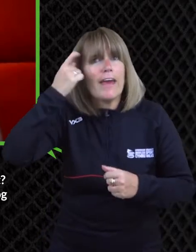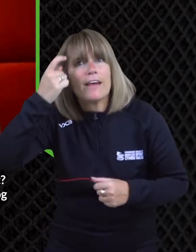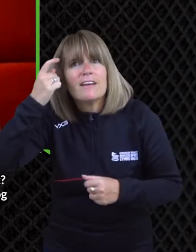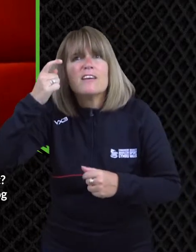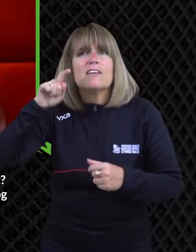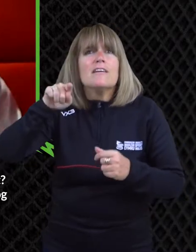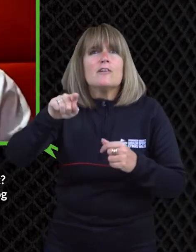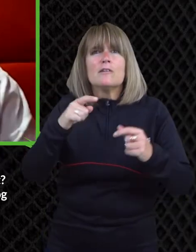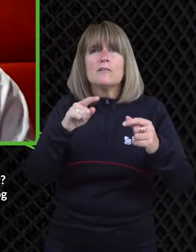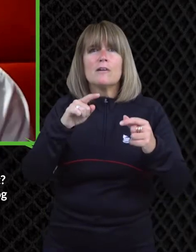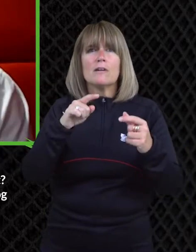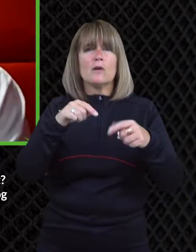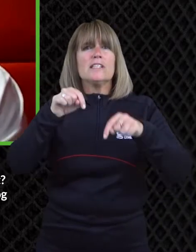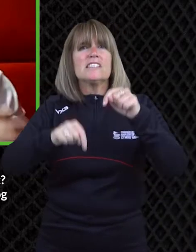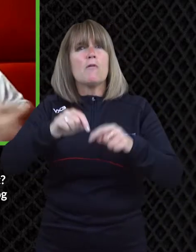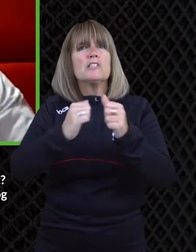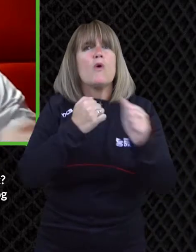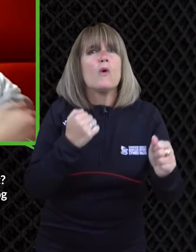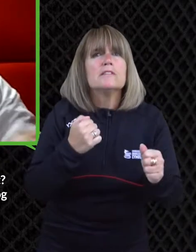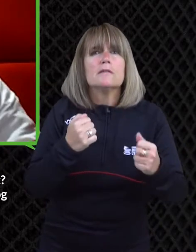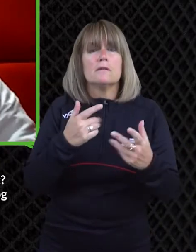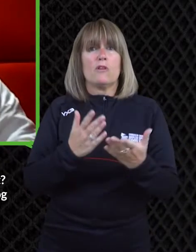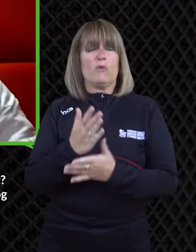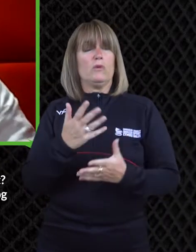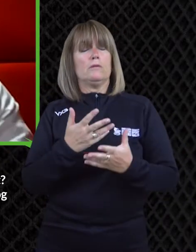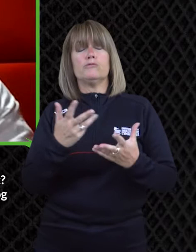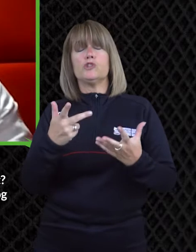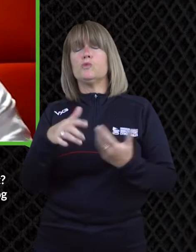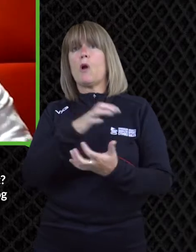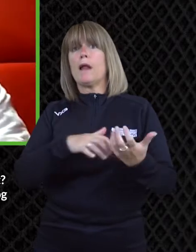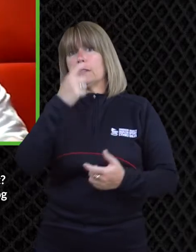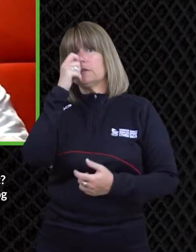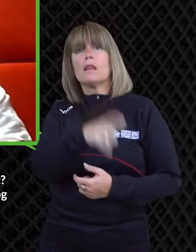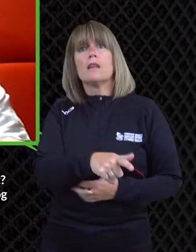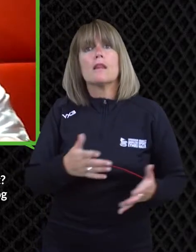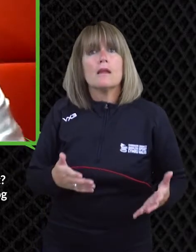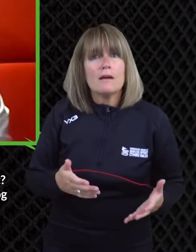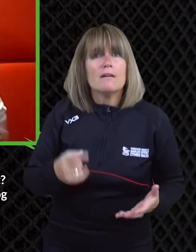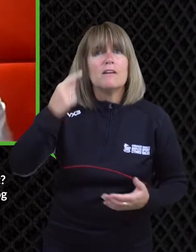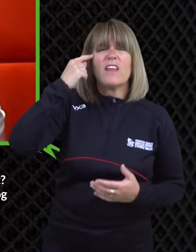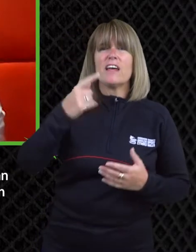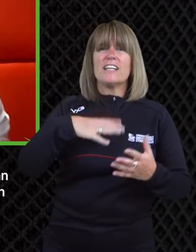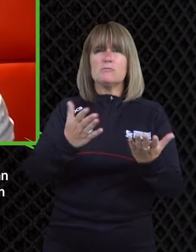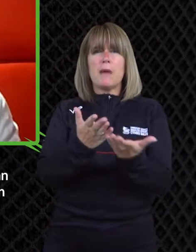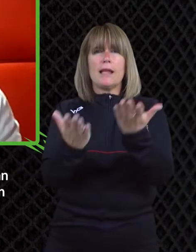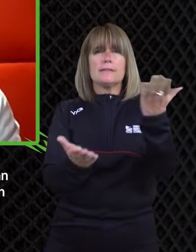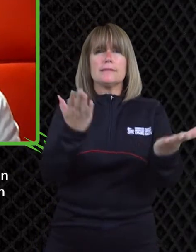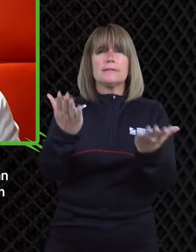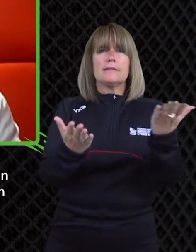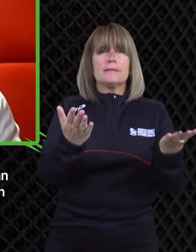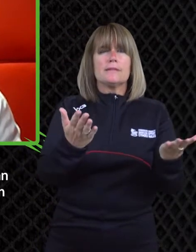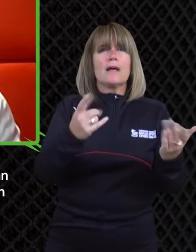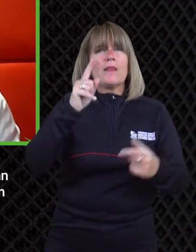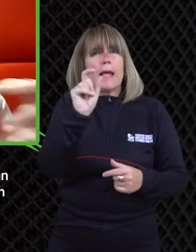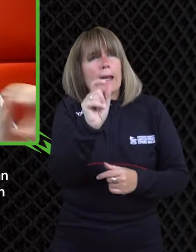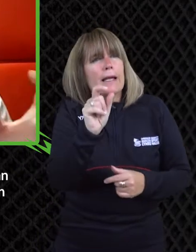clog their brains and then they might get a bit turned away by disability sports it's too complicated so i think it's a fine balance